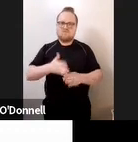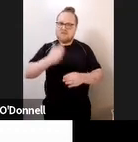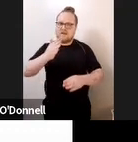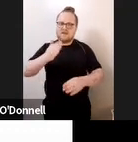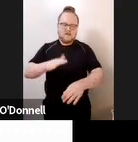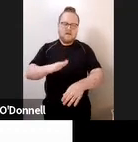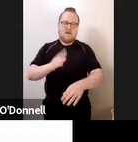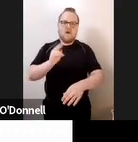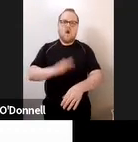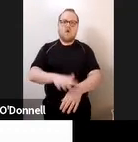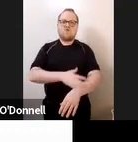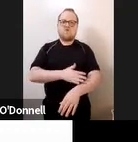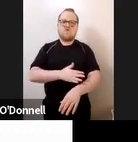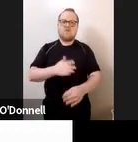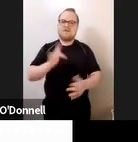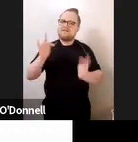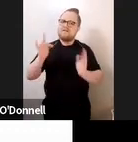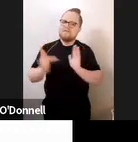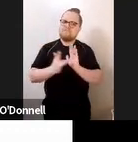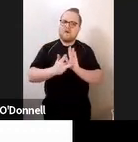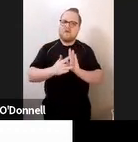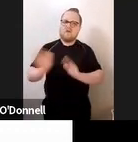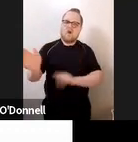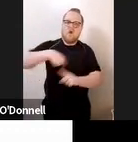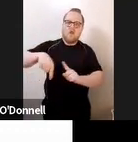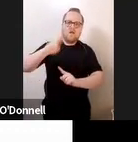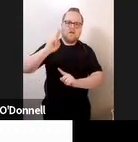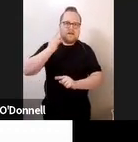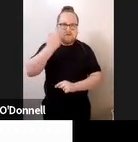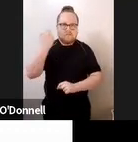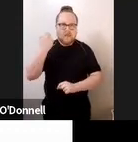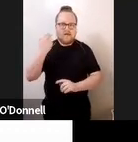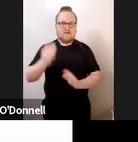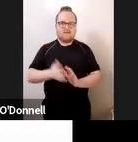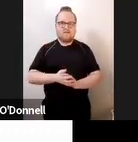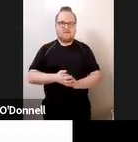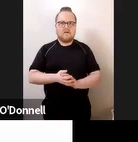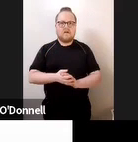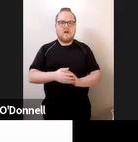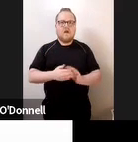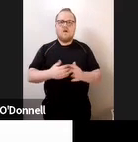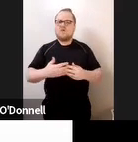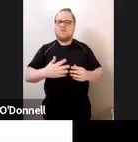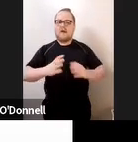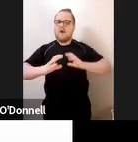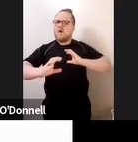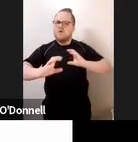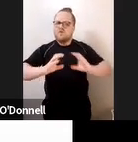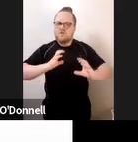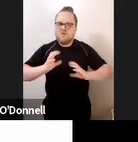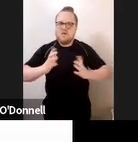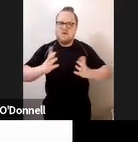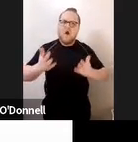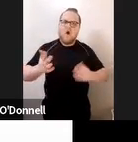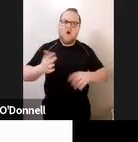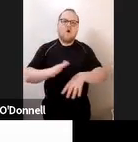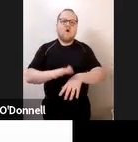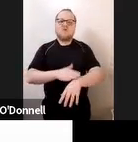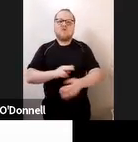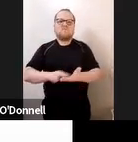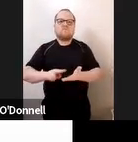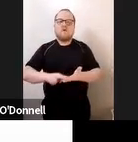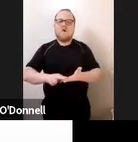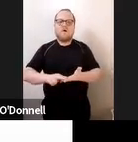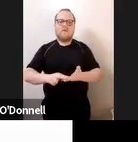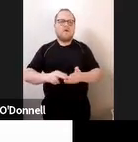We know this. And whether they are using tactile communication or not, touch is still important to all deaf